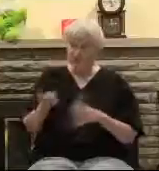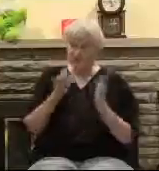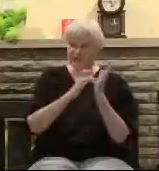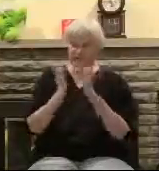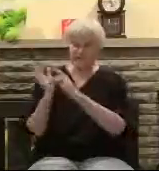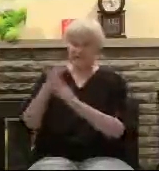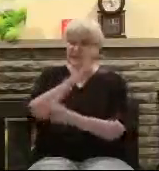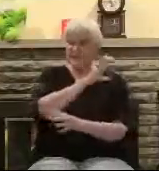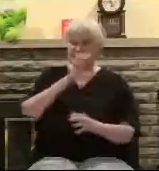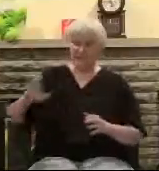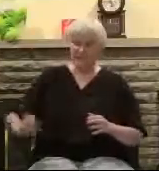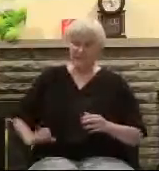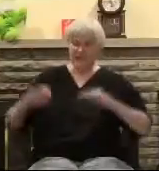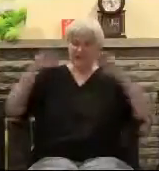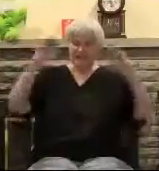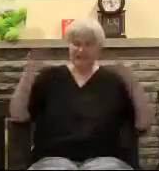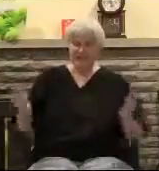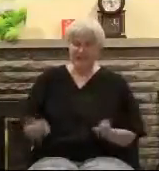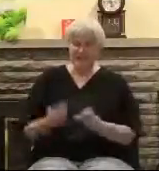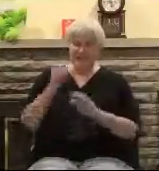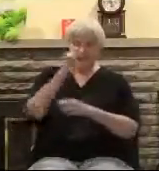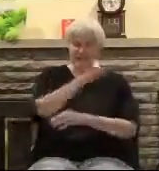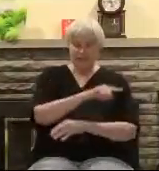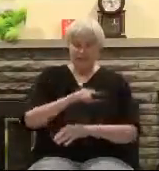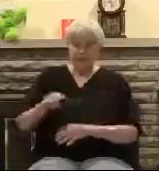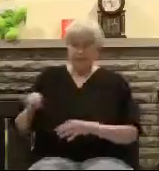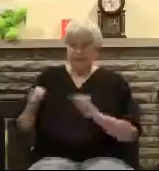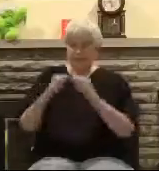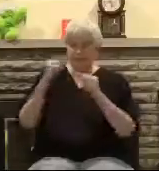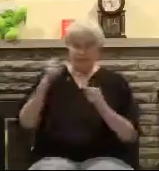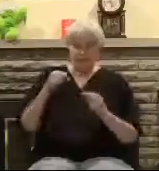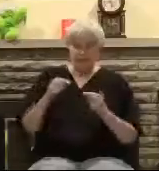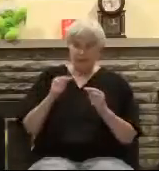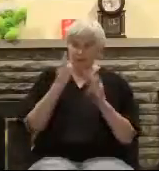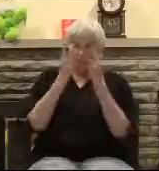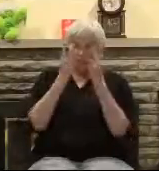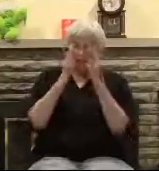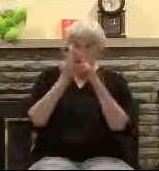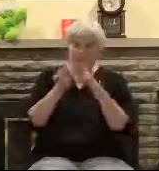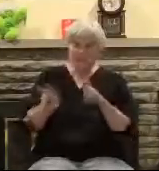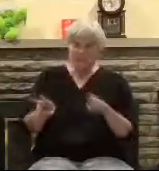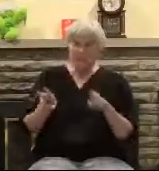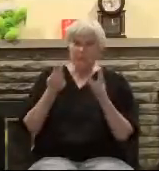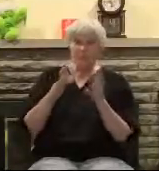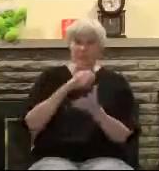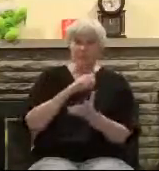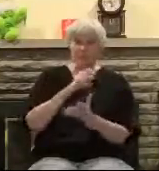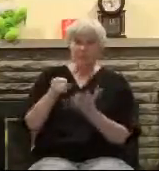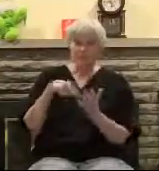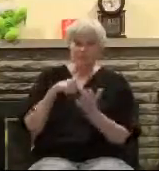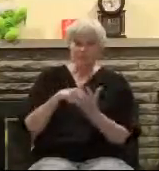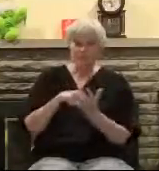program airs, or send them the link to watch the video or the link to our Sermon Audio MP3 download